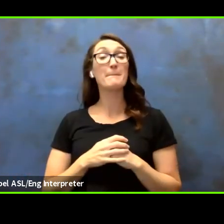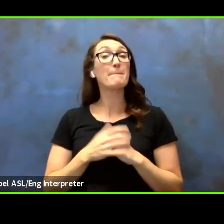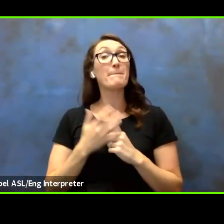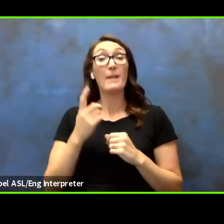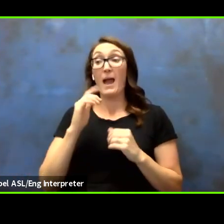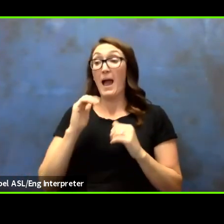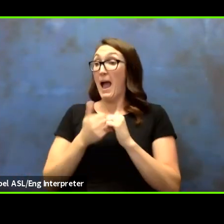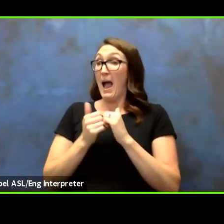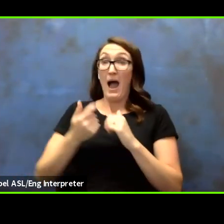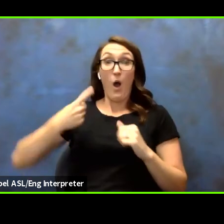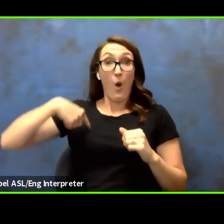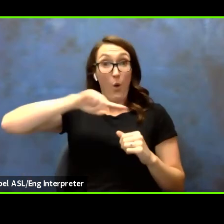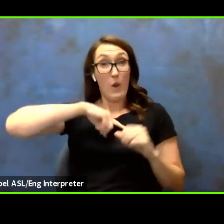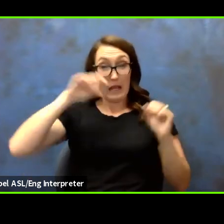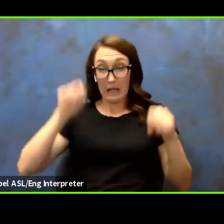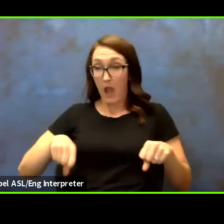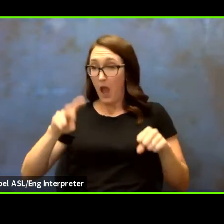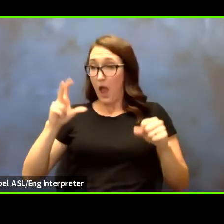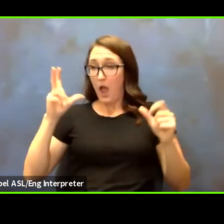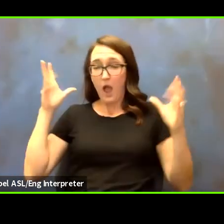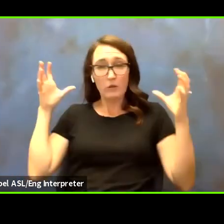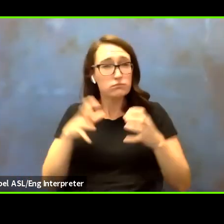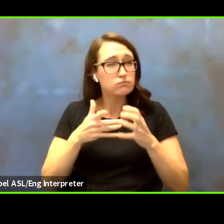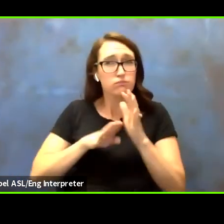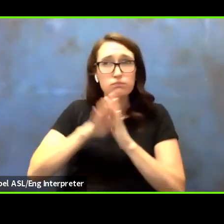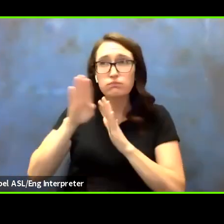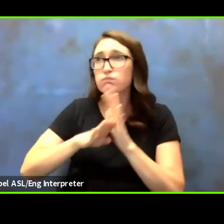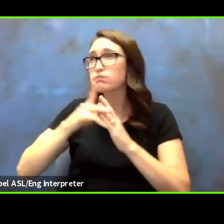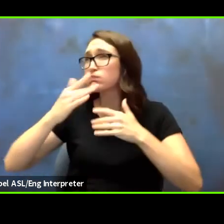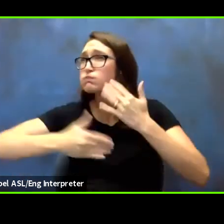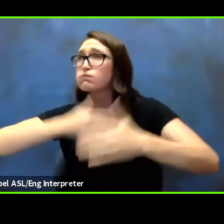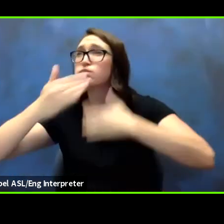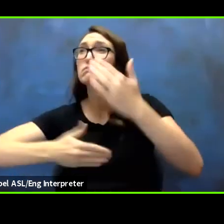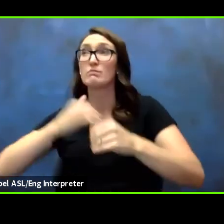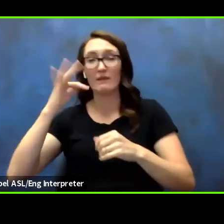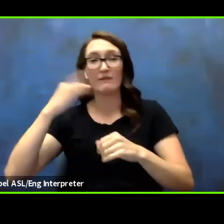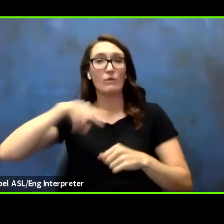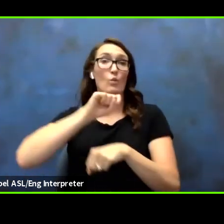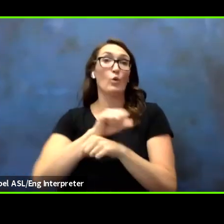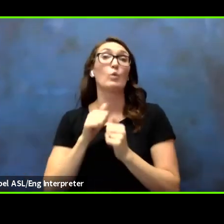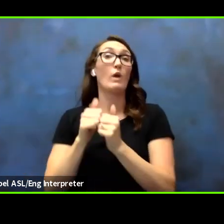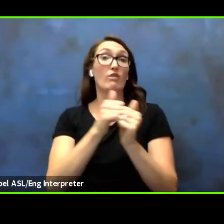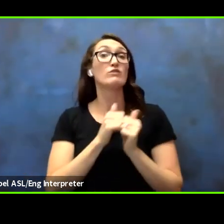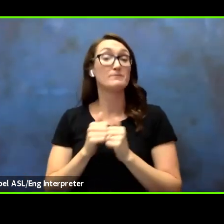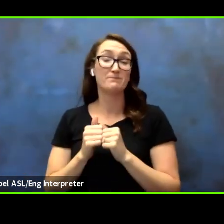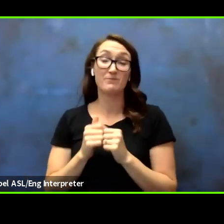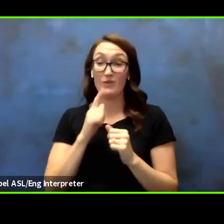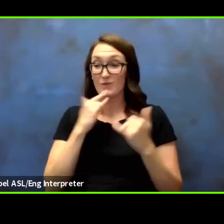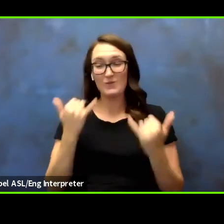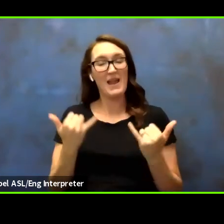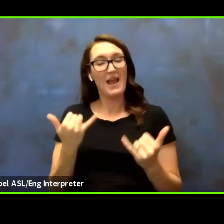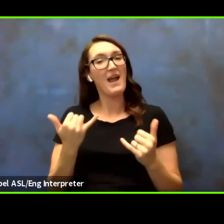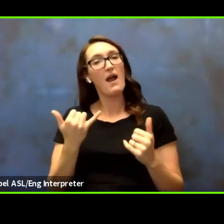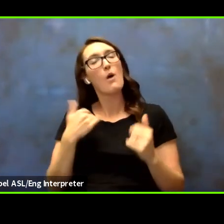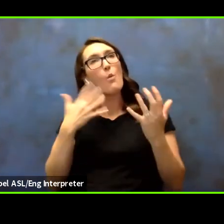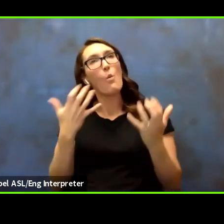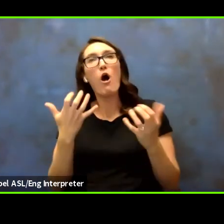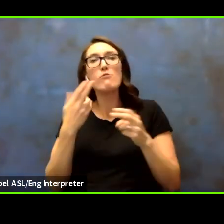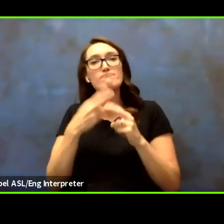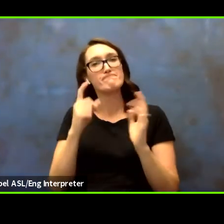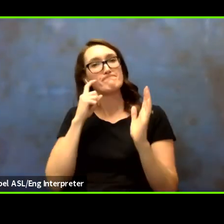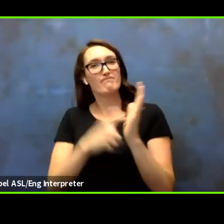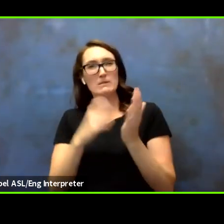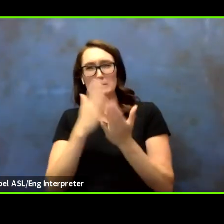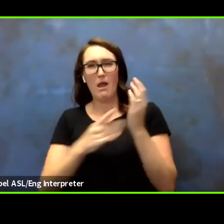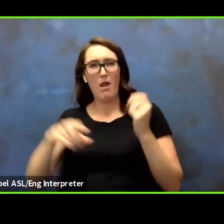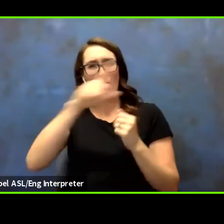come together and stay together and stay vibrant is if we continue to work together. And today, we got to acknowledge some champions